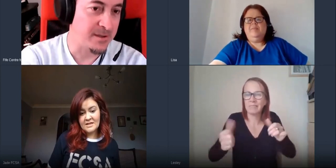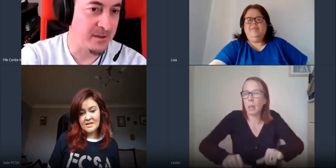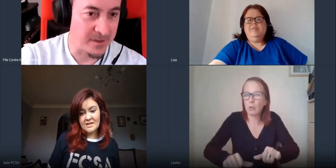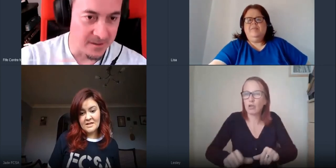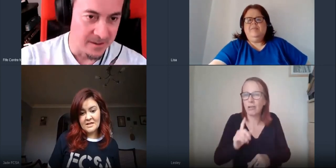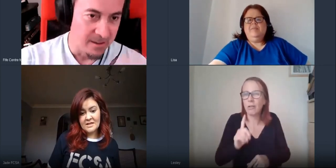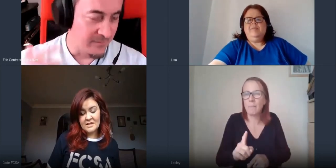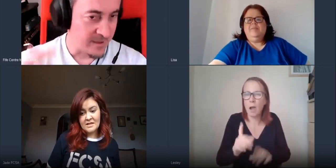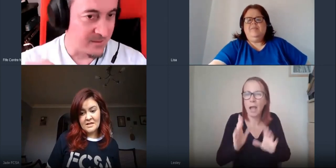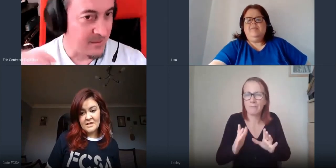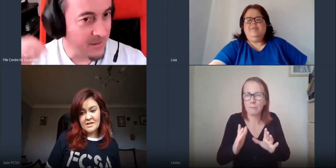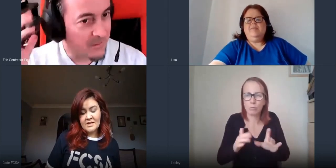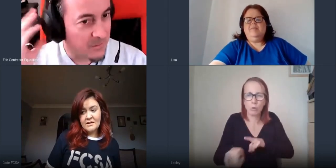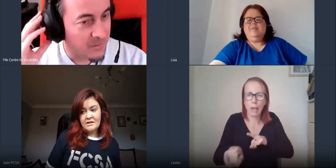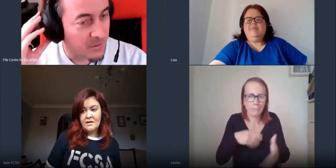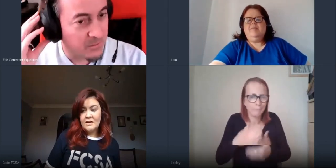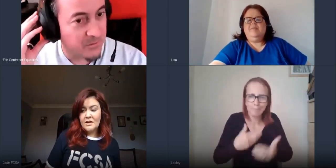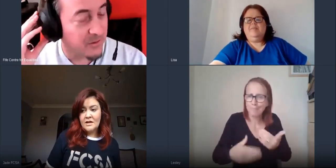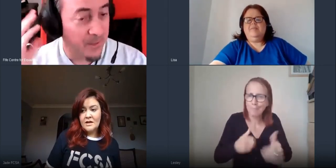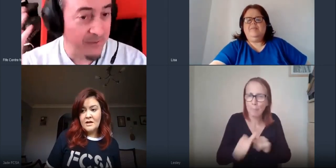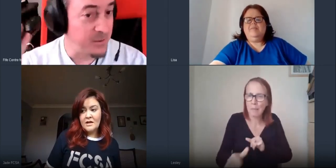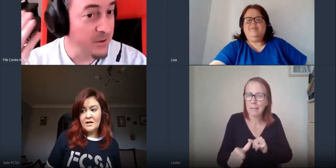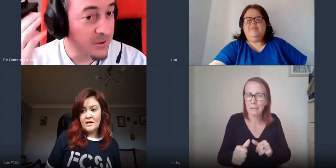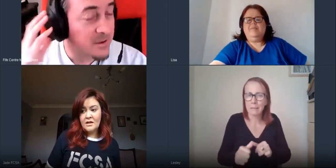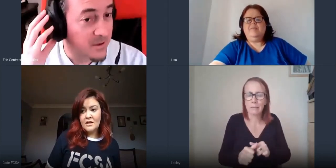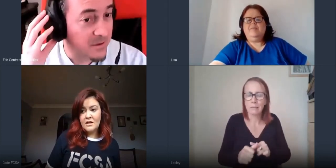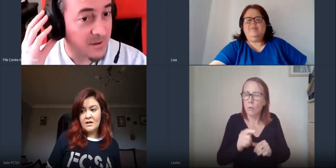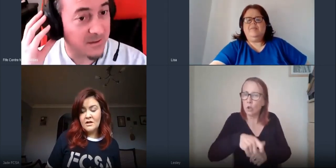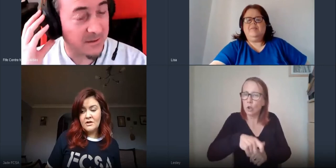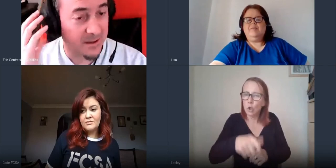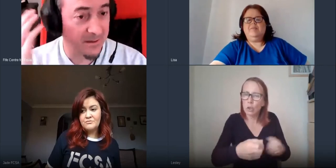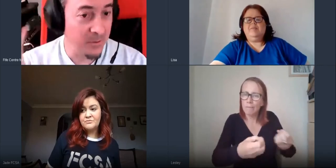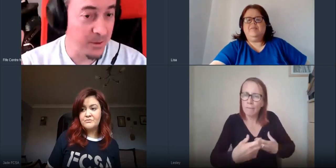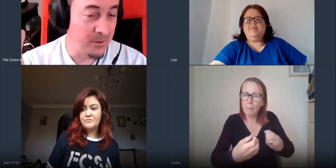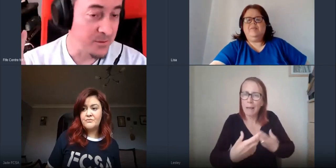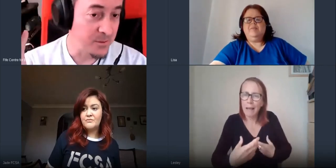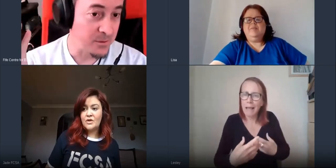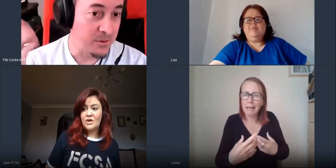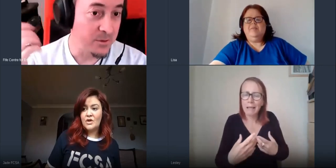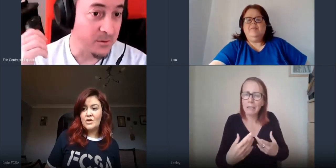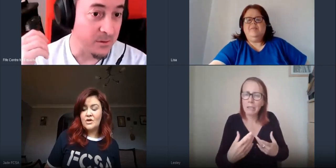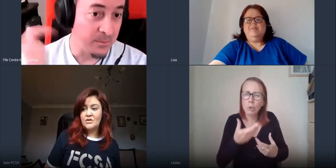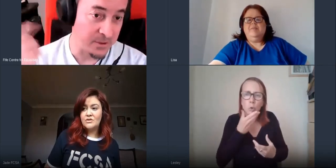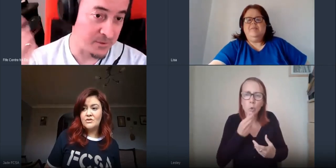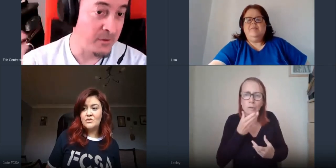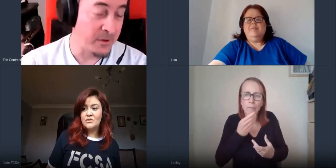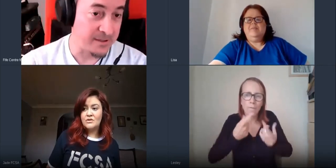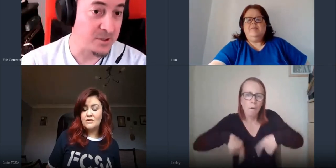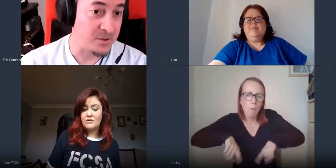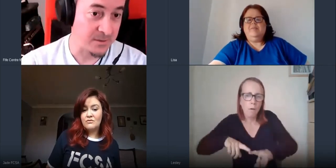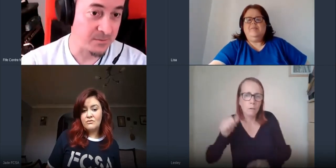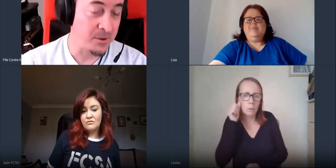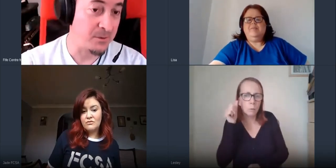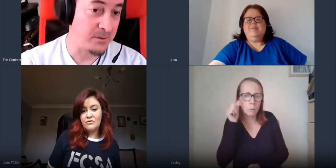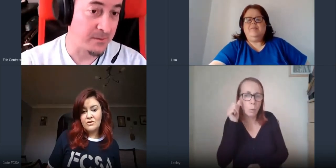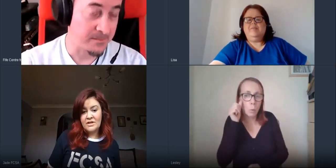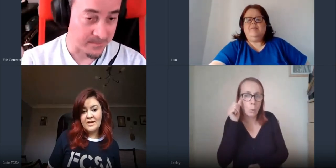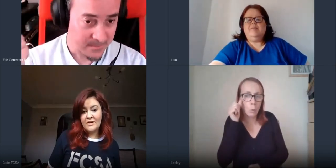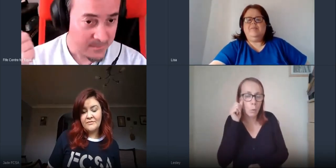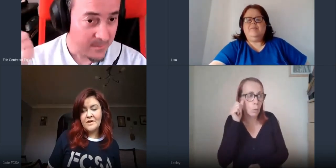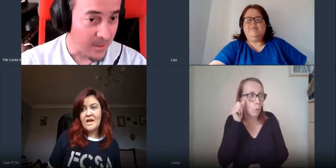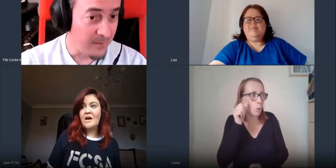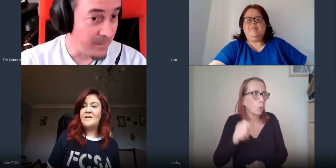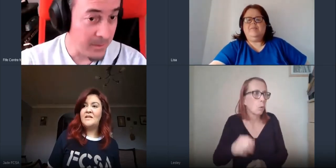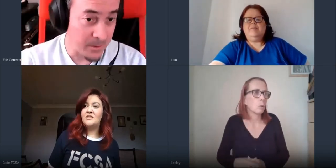is anything but from feedback from students that you think that could be useful to know because of all organizations that work with yeah